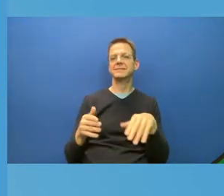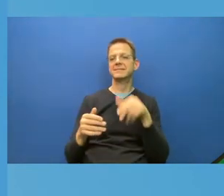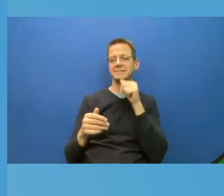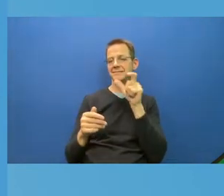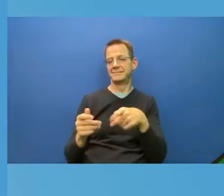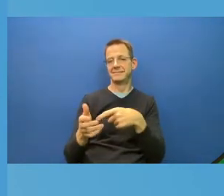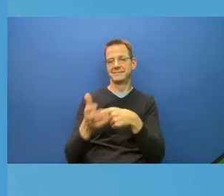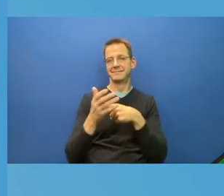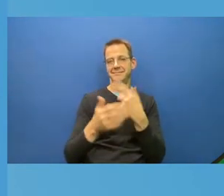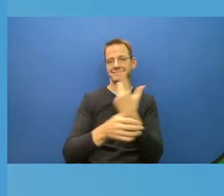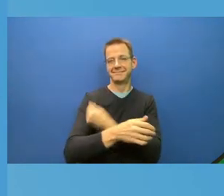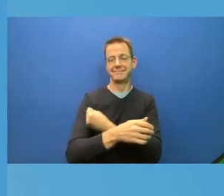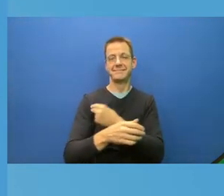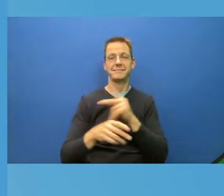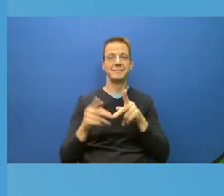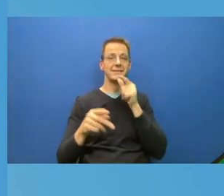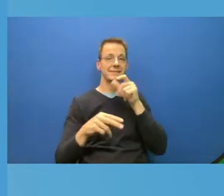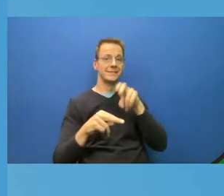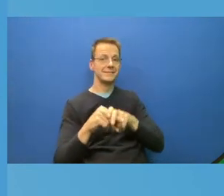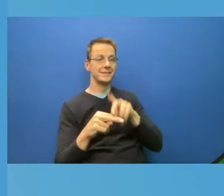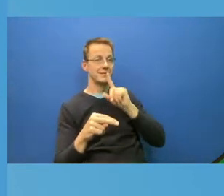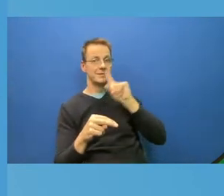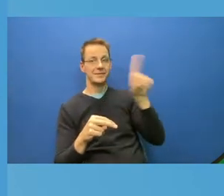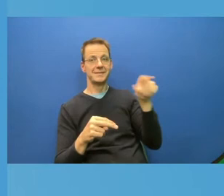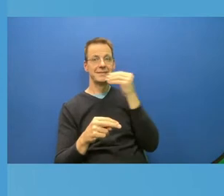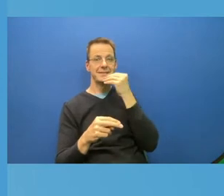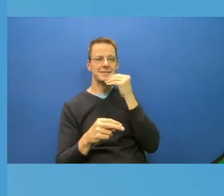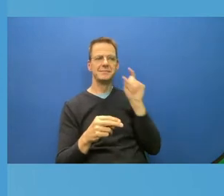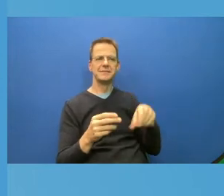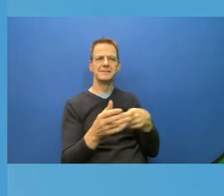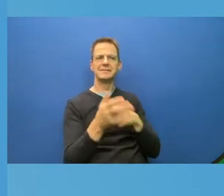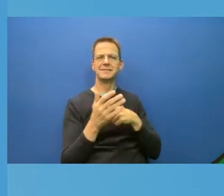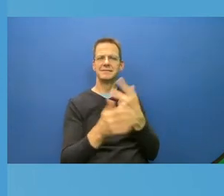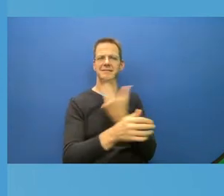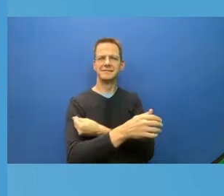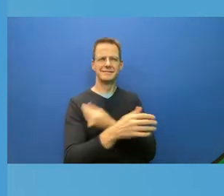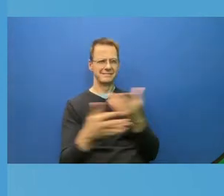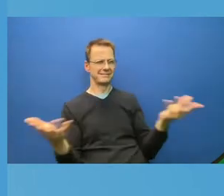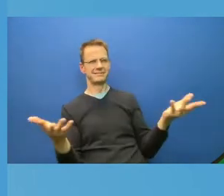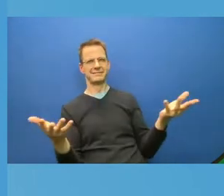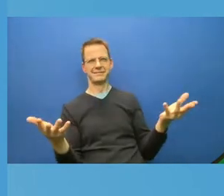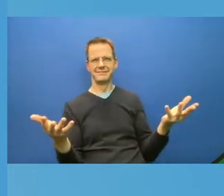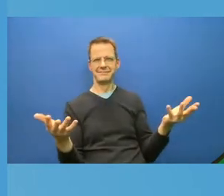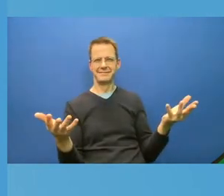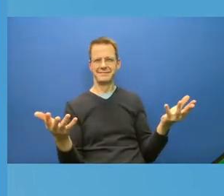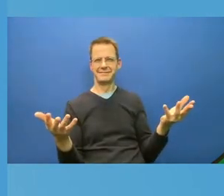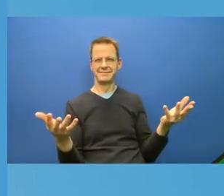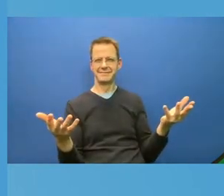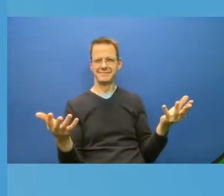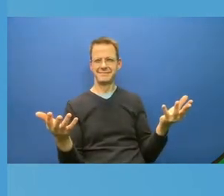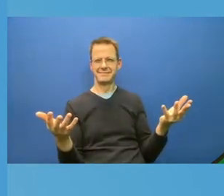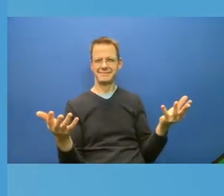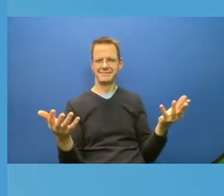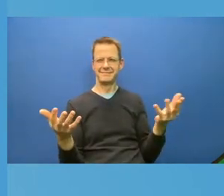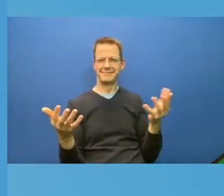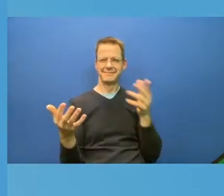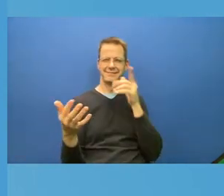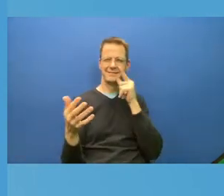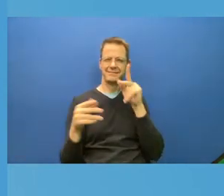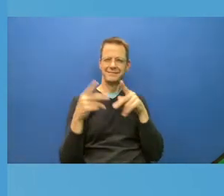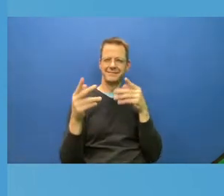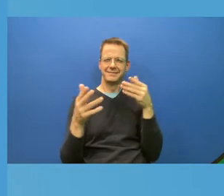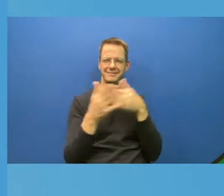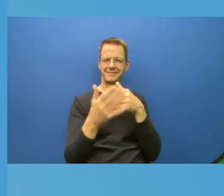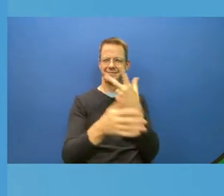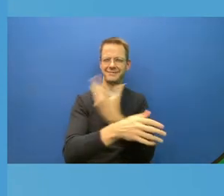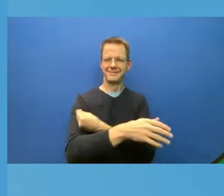the anti-vaxxers, they become even more steadfast in their decision to oppose vaccination. So